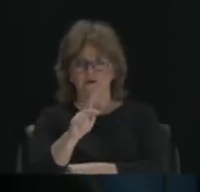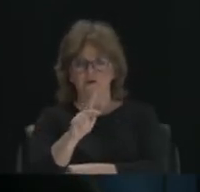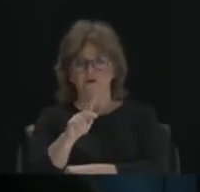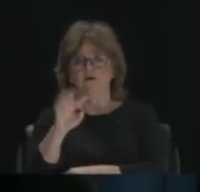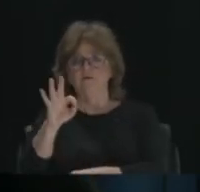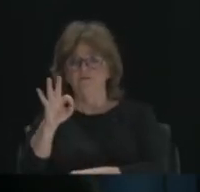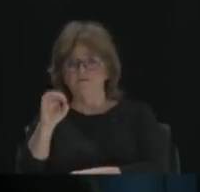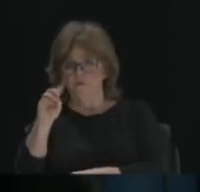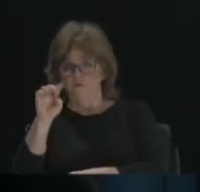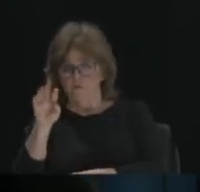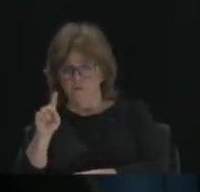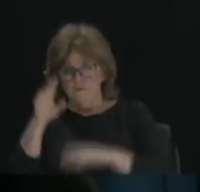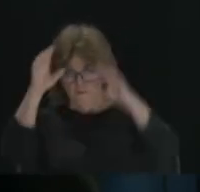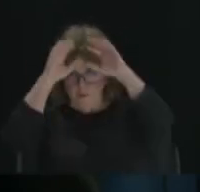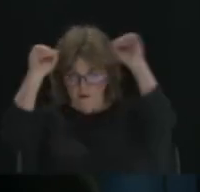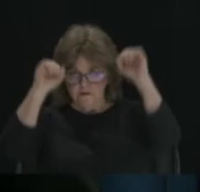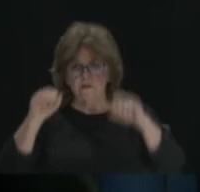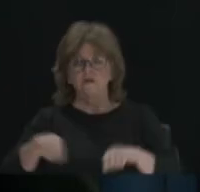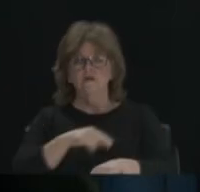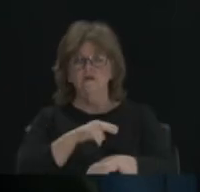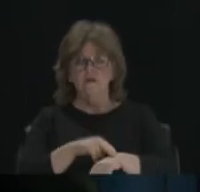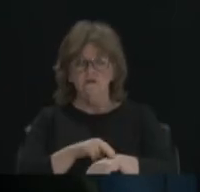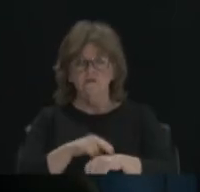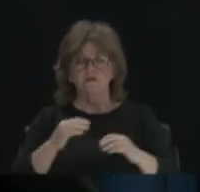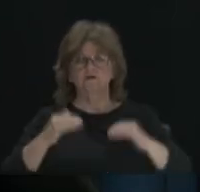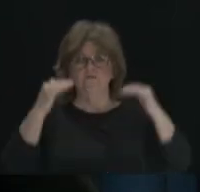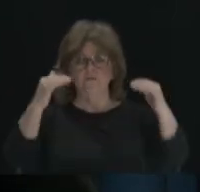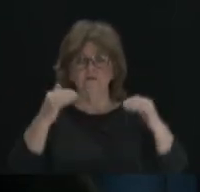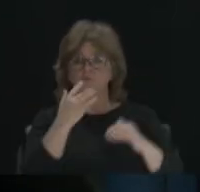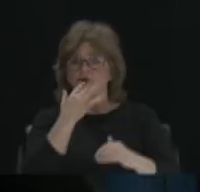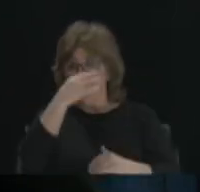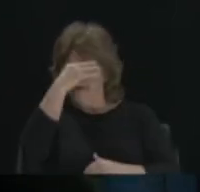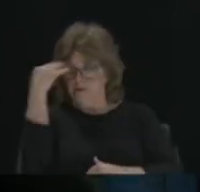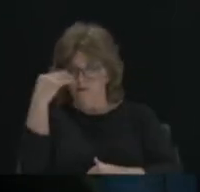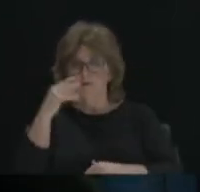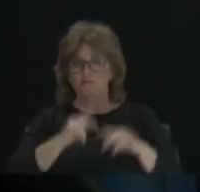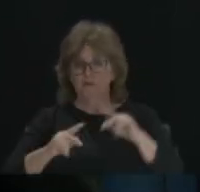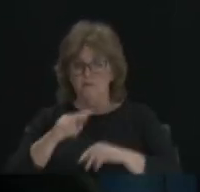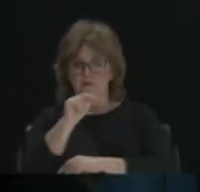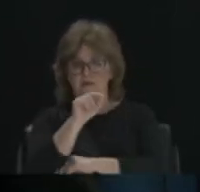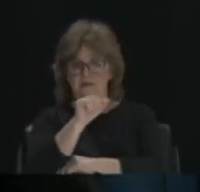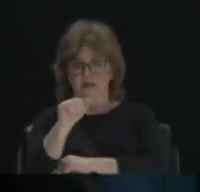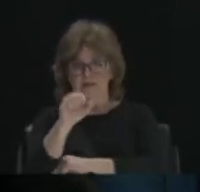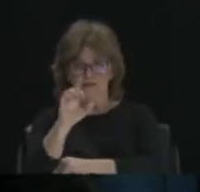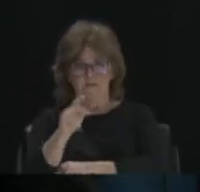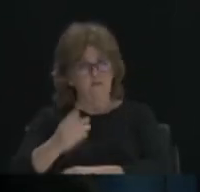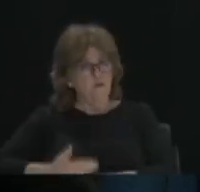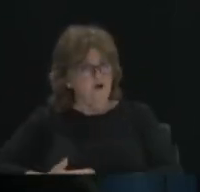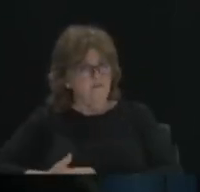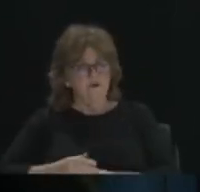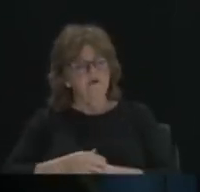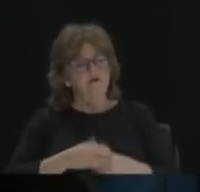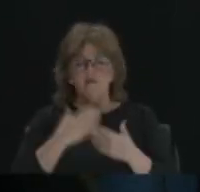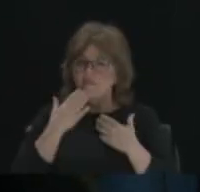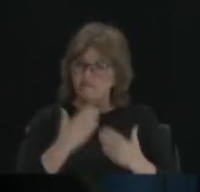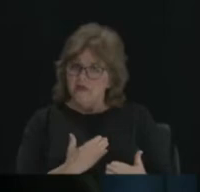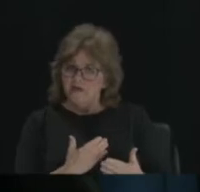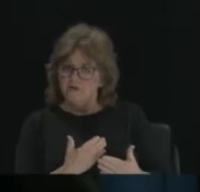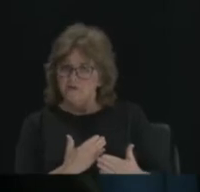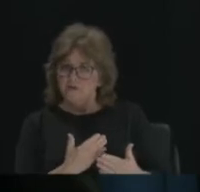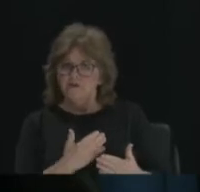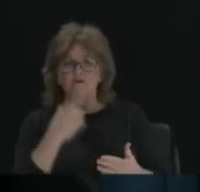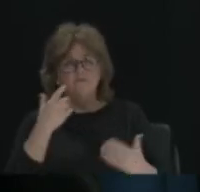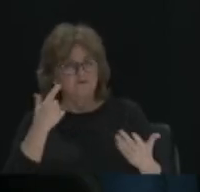Unit of the National Association for the Advancement of Colored People, the NAACP. Welcome, Derek. Hey, thank you, David, for